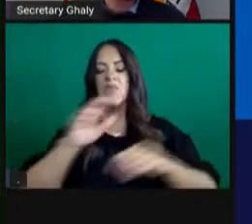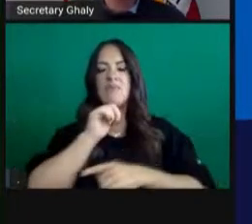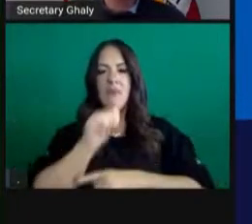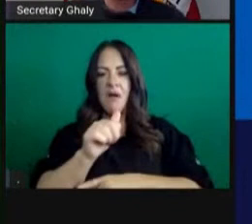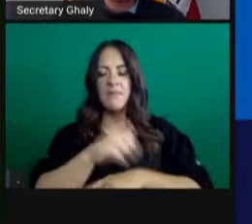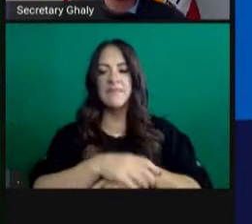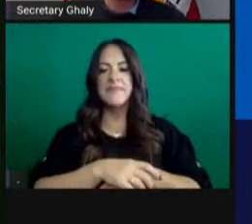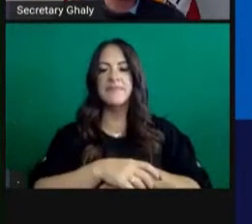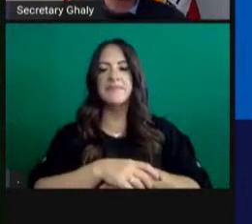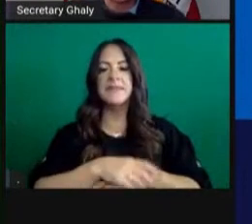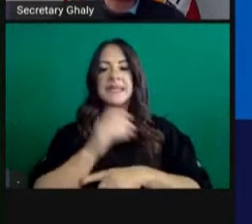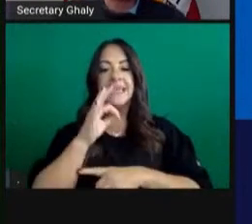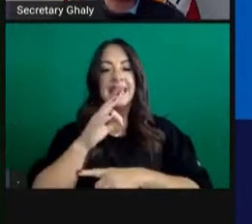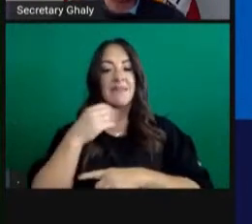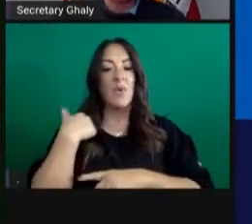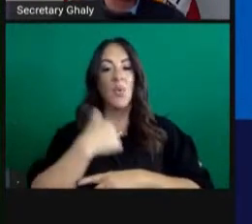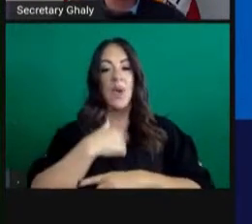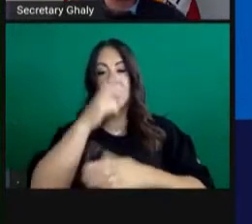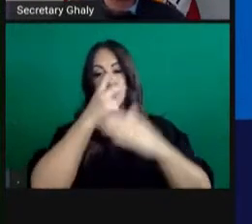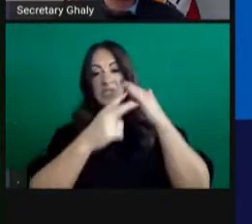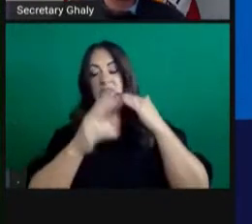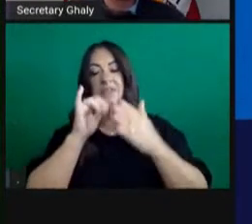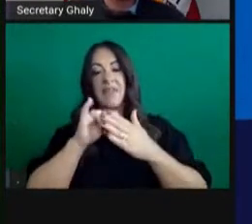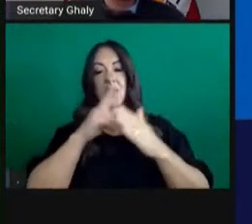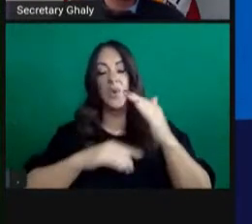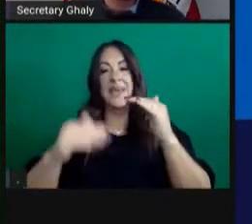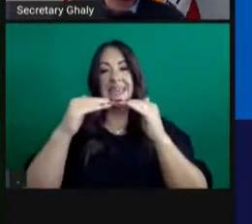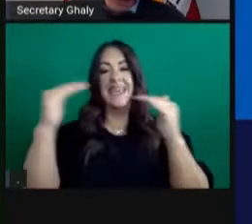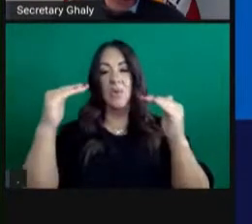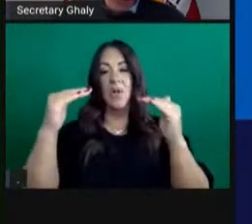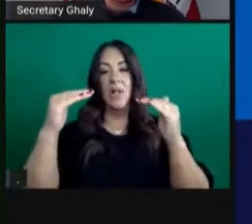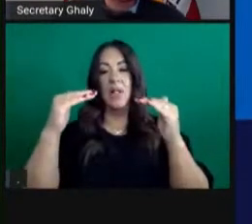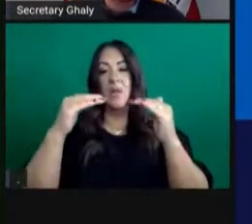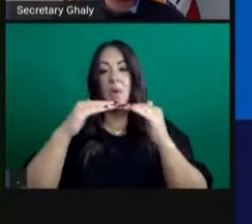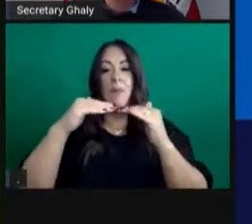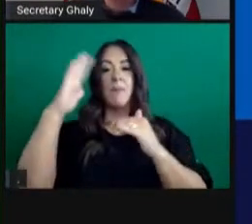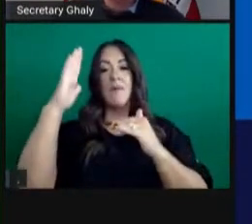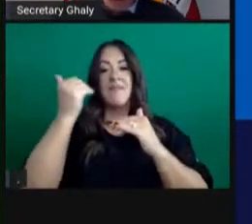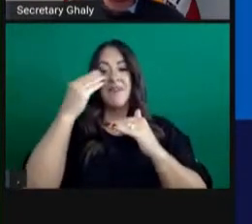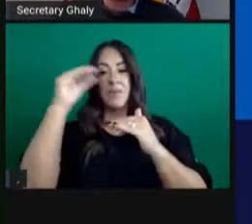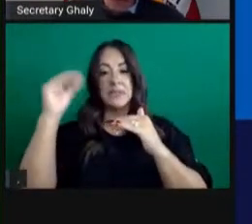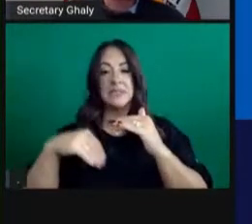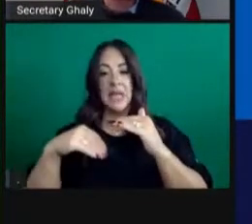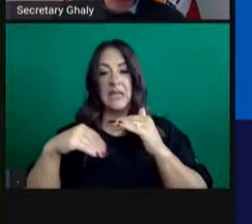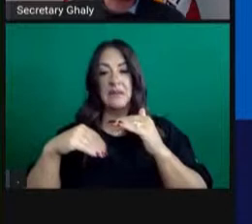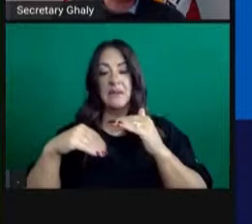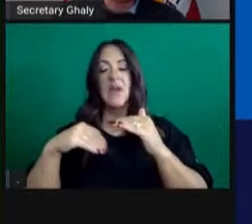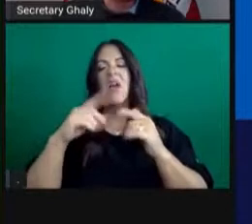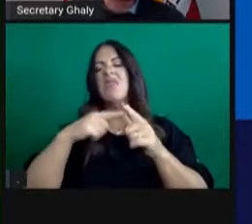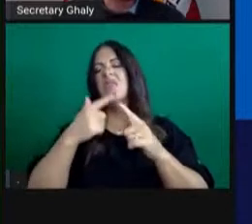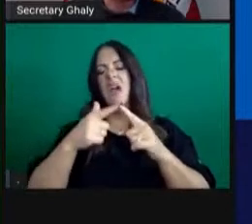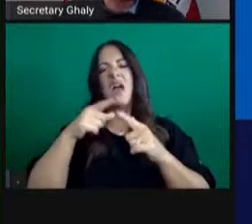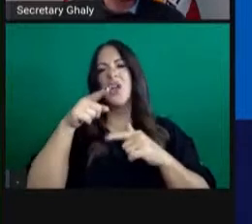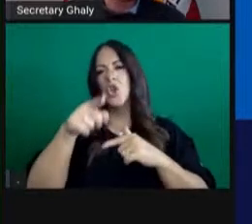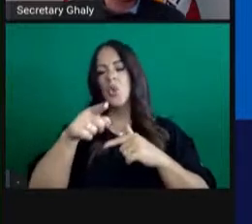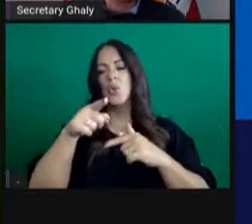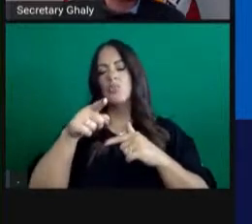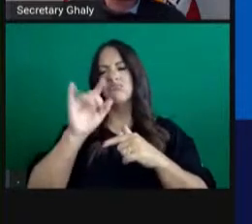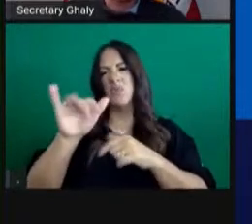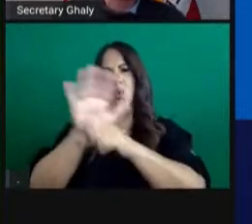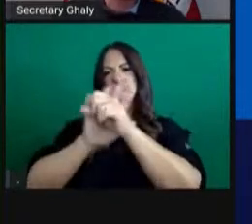deficit with your current ICU capacity, the likelihood that your four-week projection is going to be above 15 percent